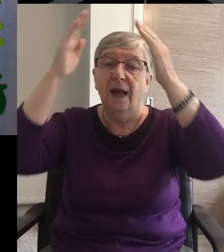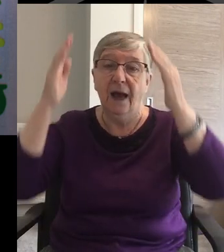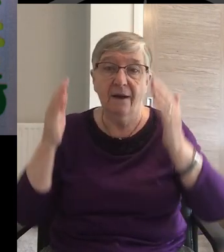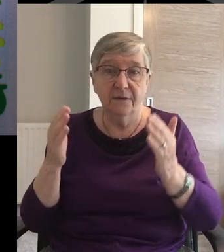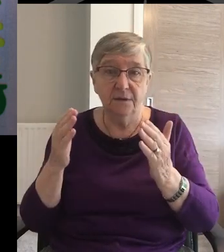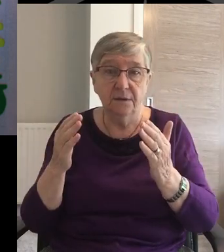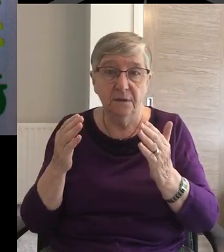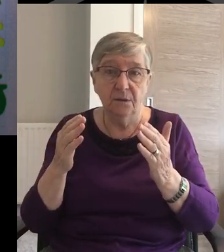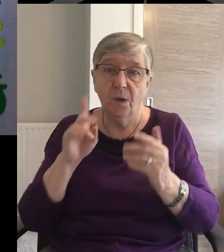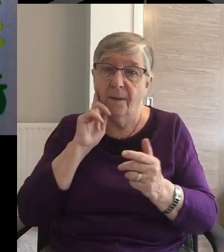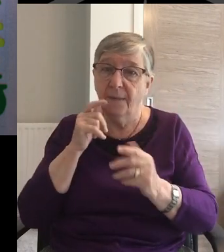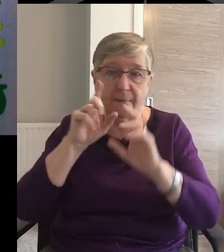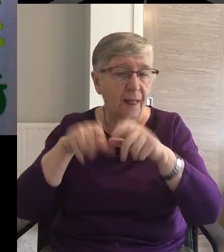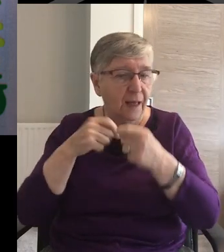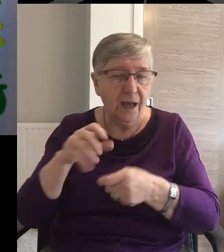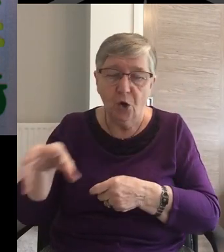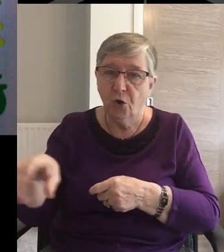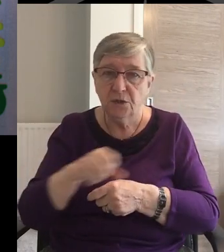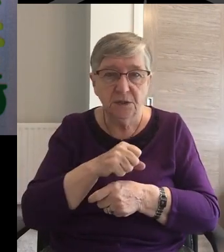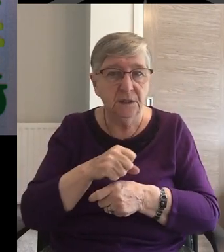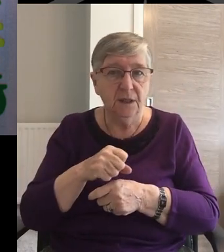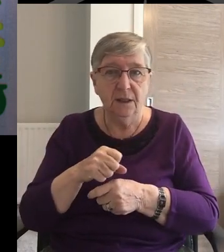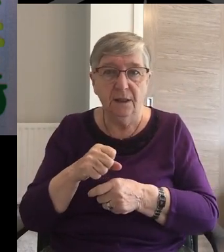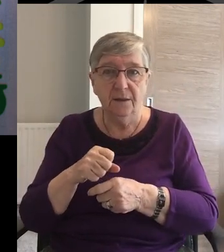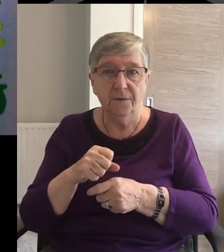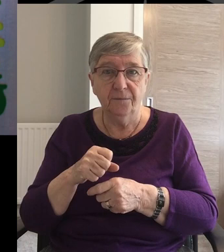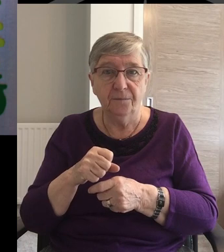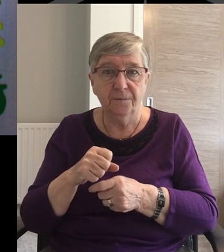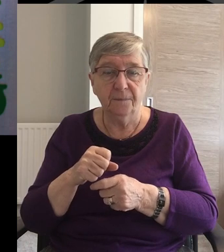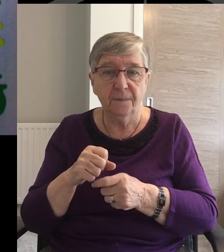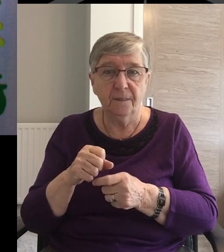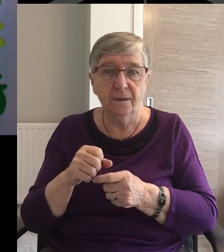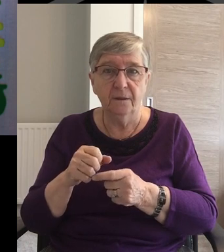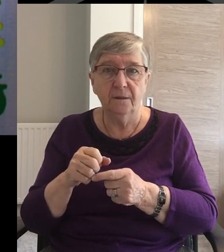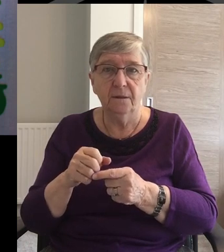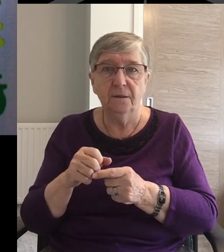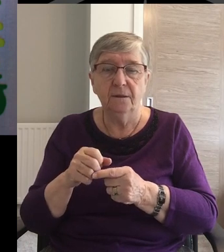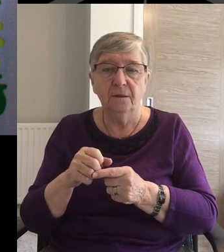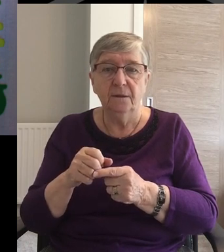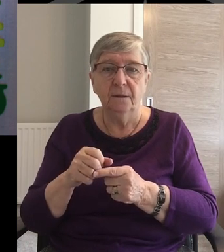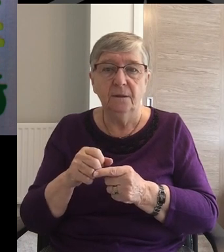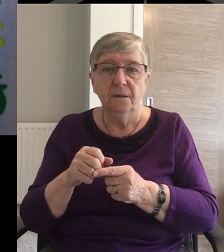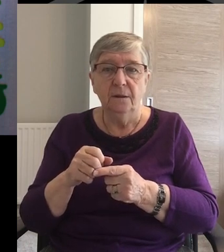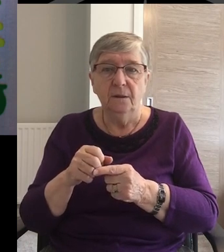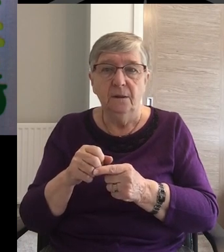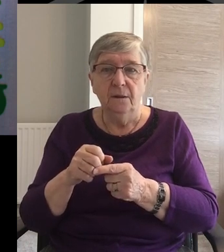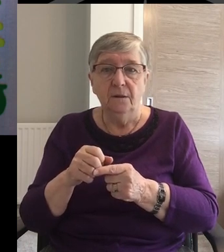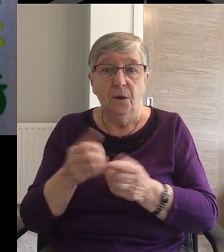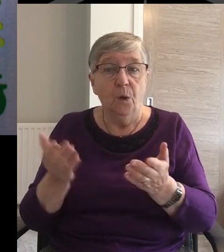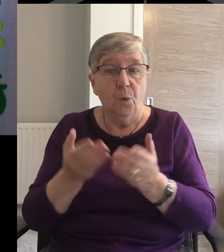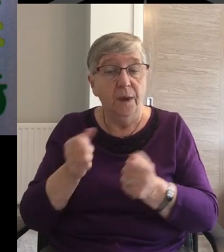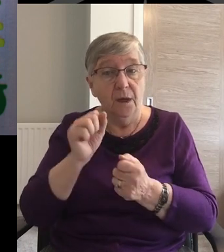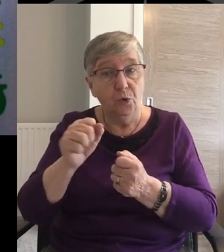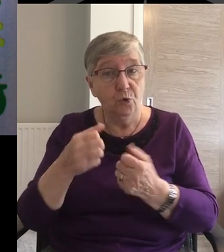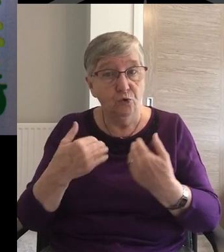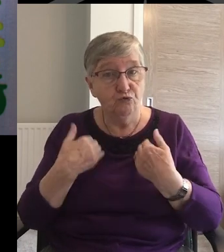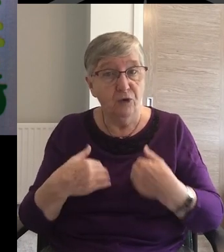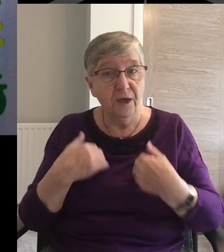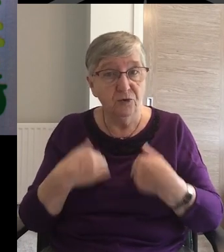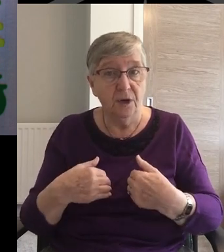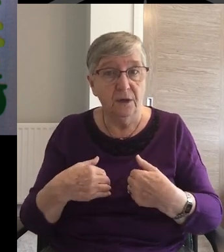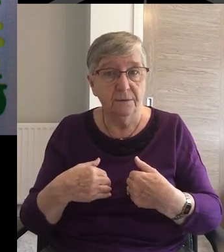Do not destroy And where thieves Do not break in And steal For where your Treasure is